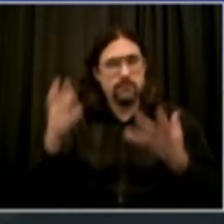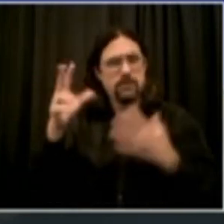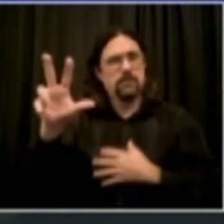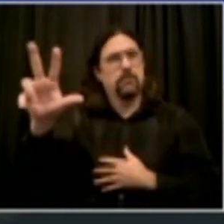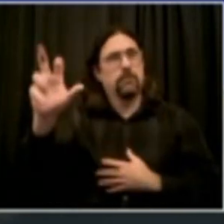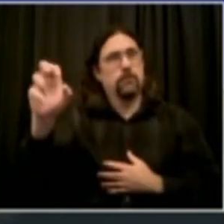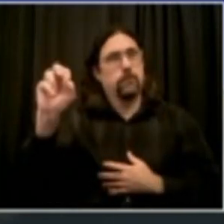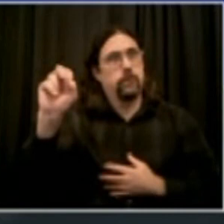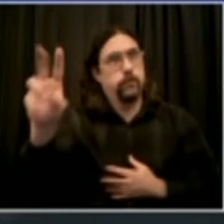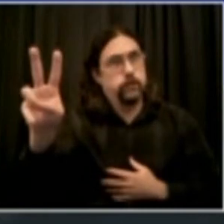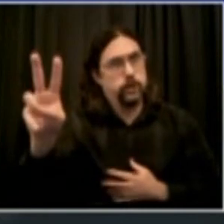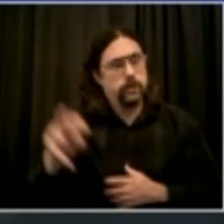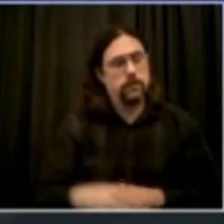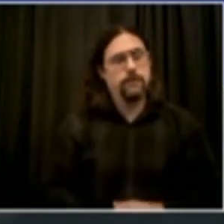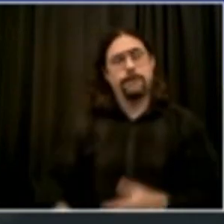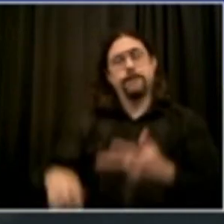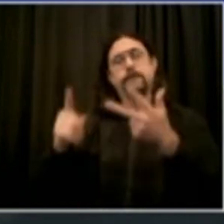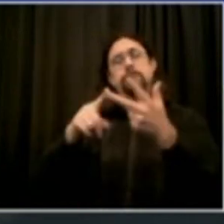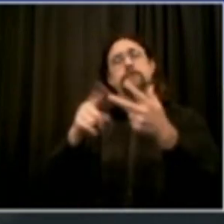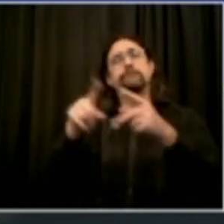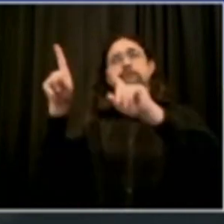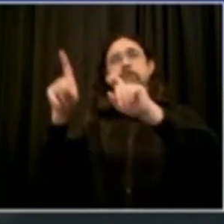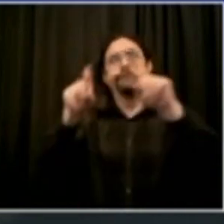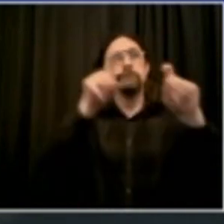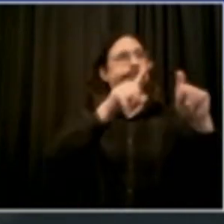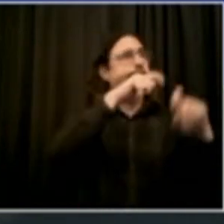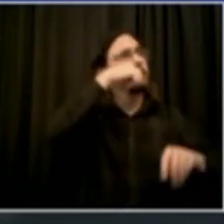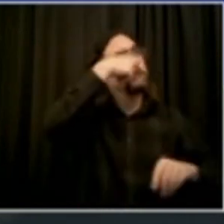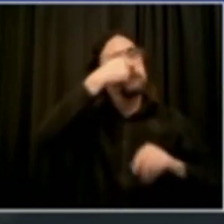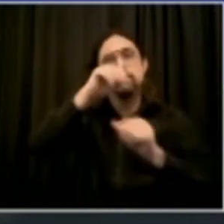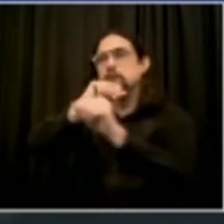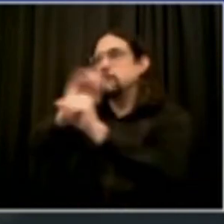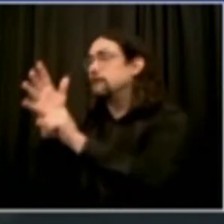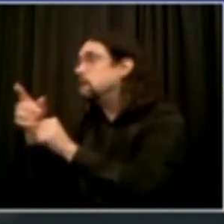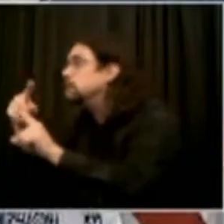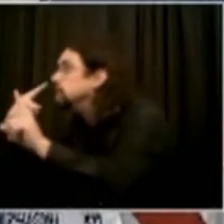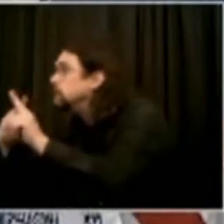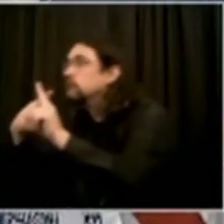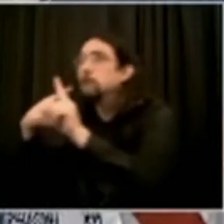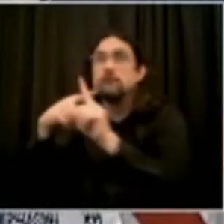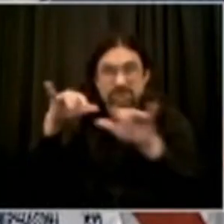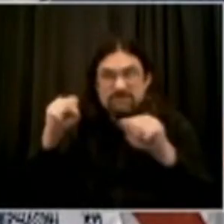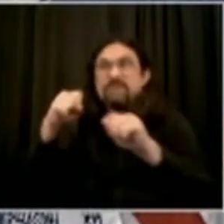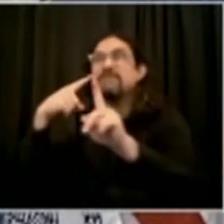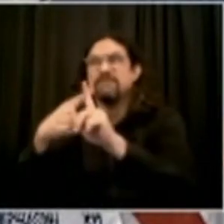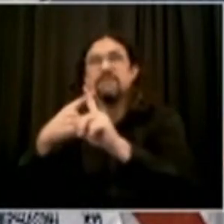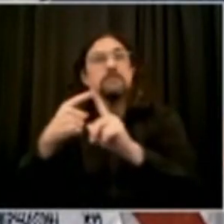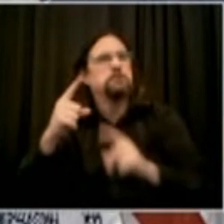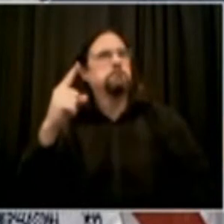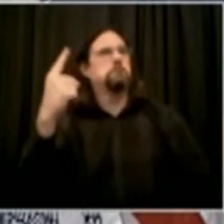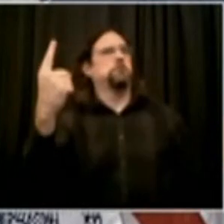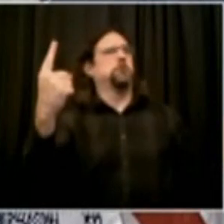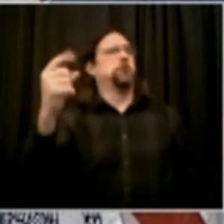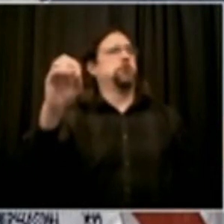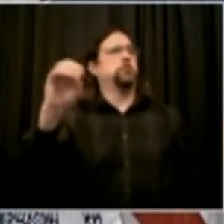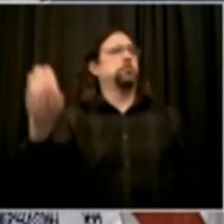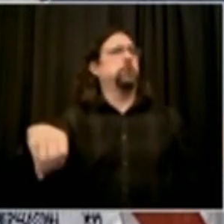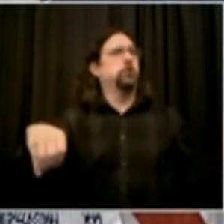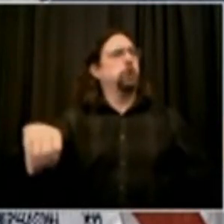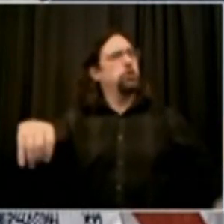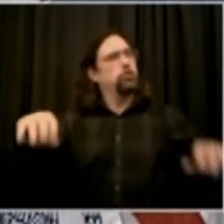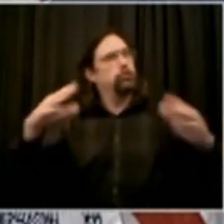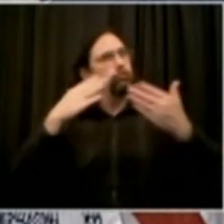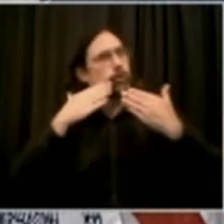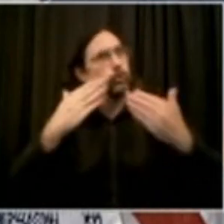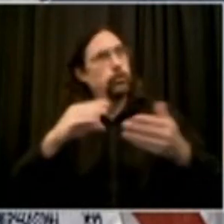1%. Excellent number and congratulations to all. And a few words now in Spanish. Nuestra